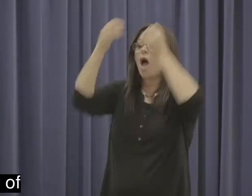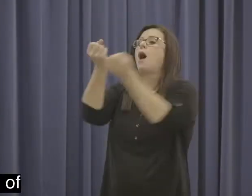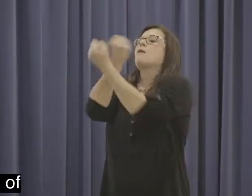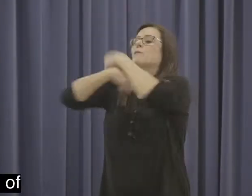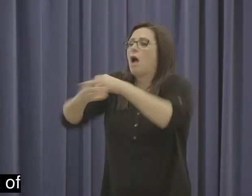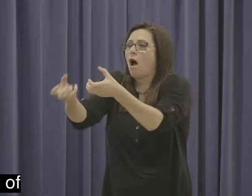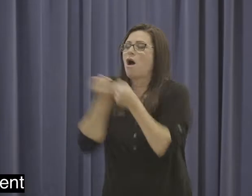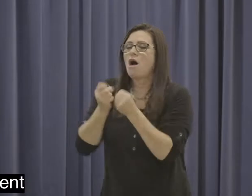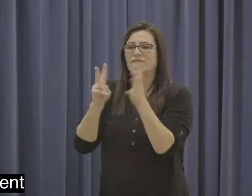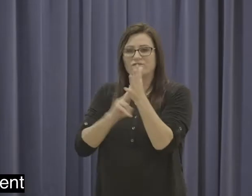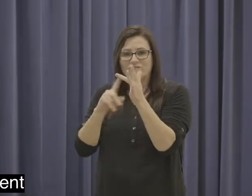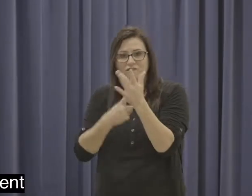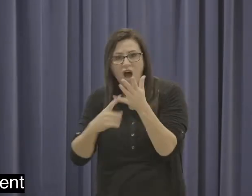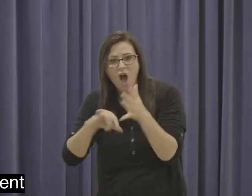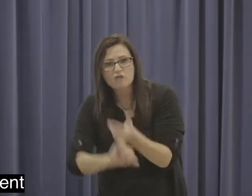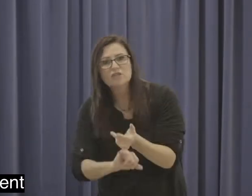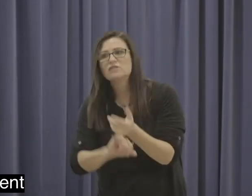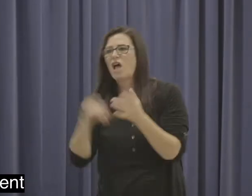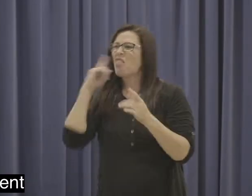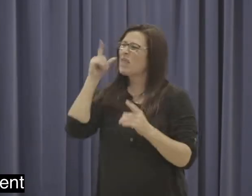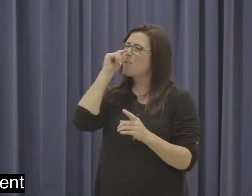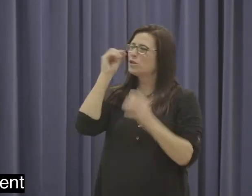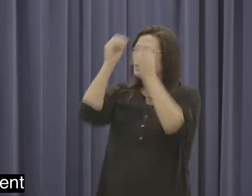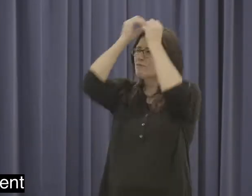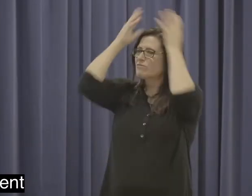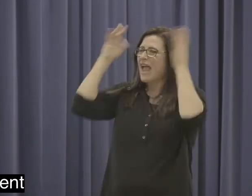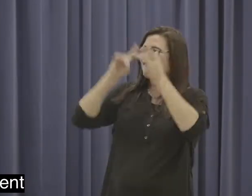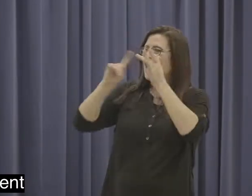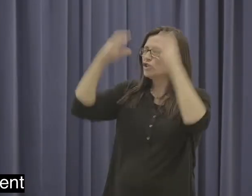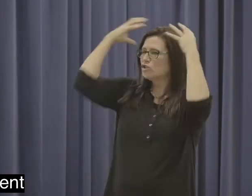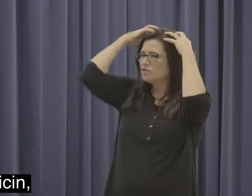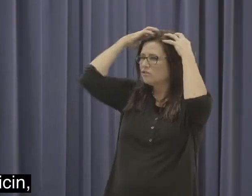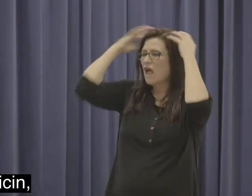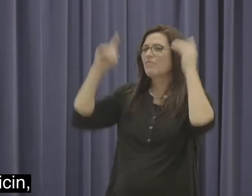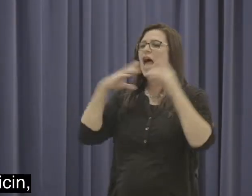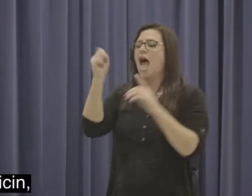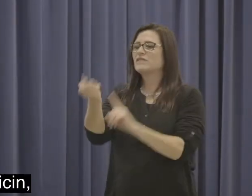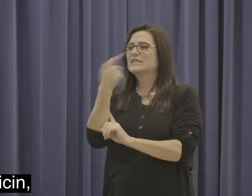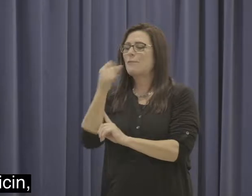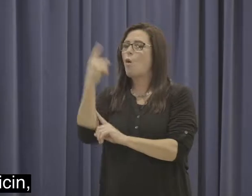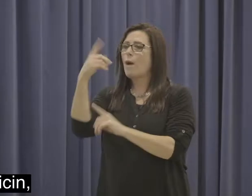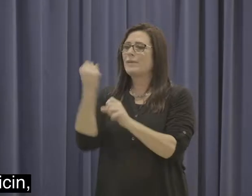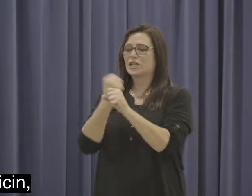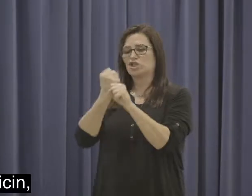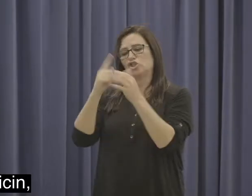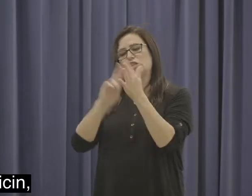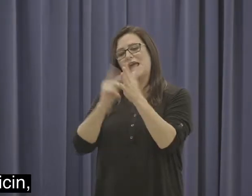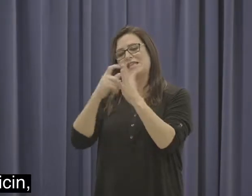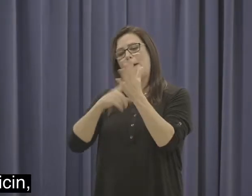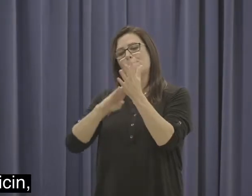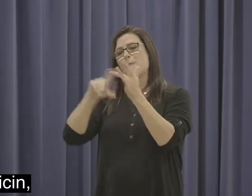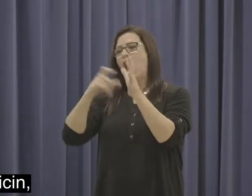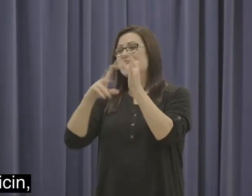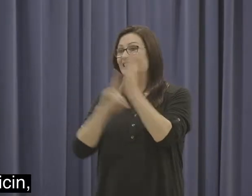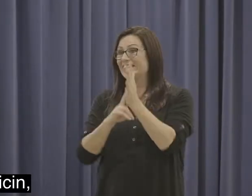possibly meningitis and was given a few different kinds of antibiotics. One of them being gendermycin which can